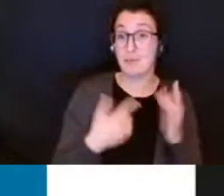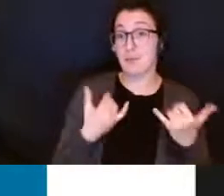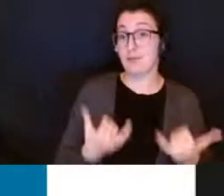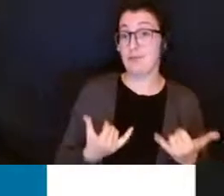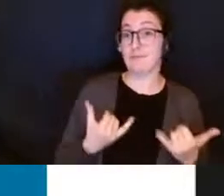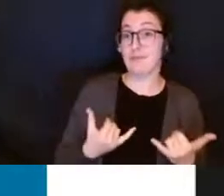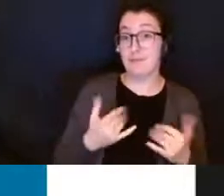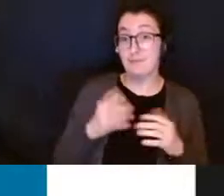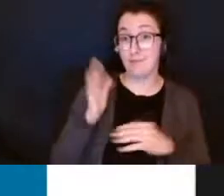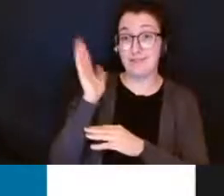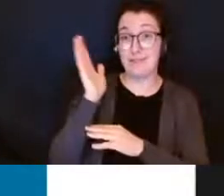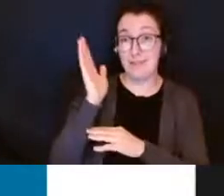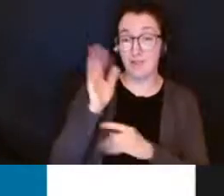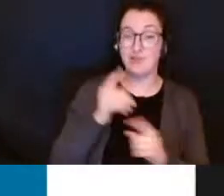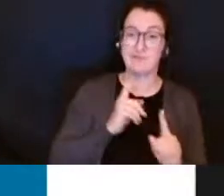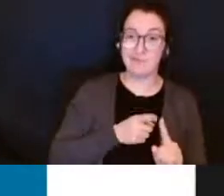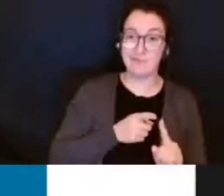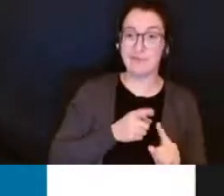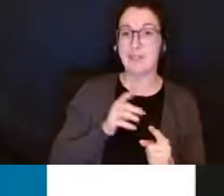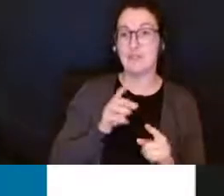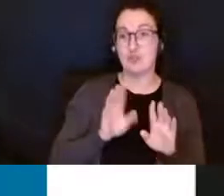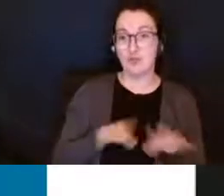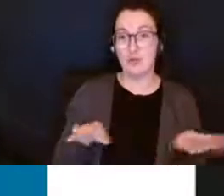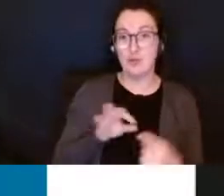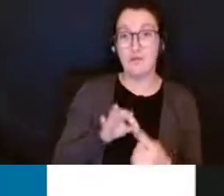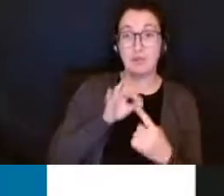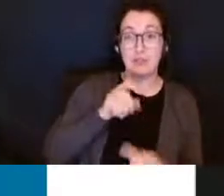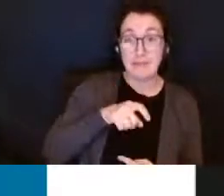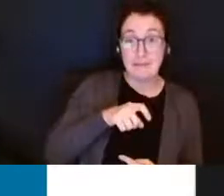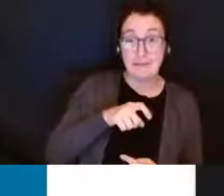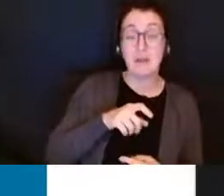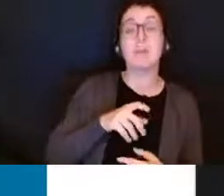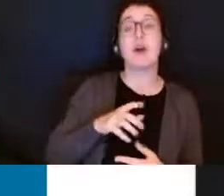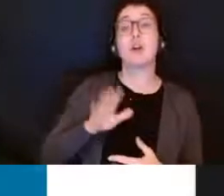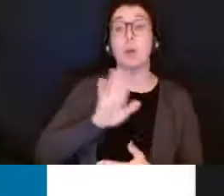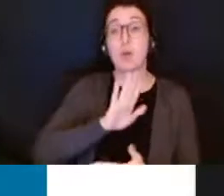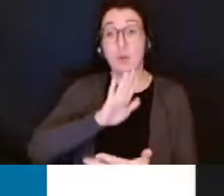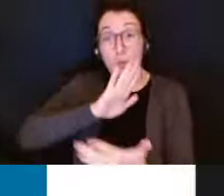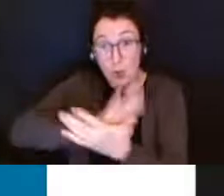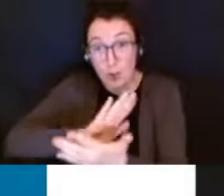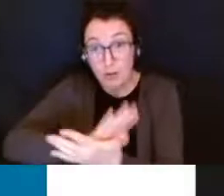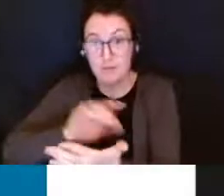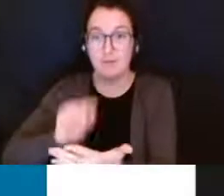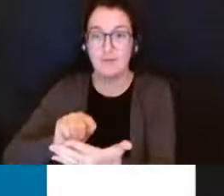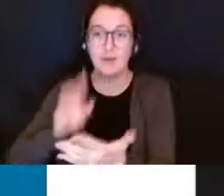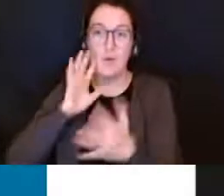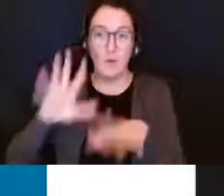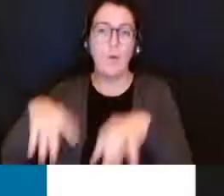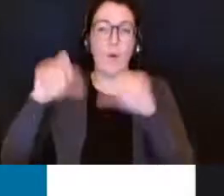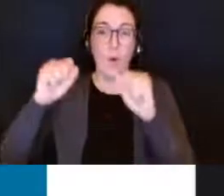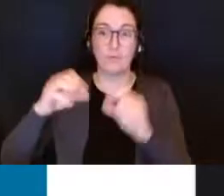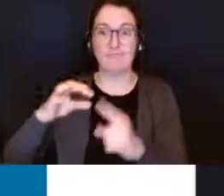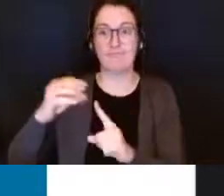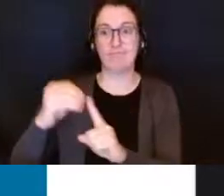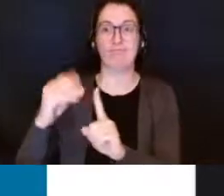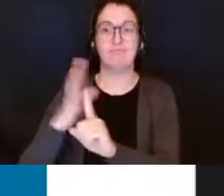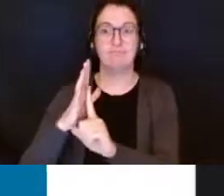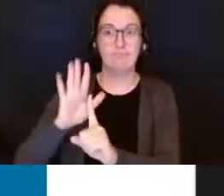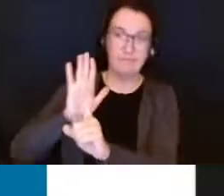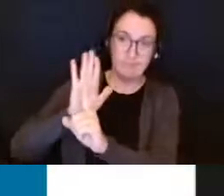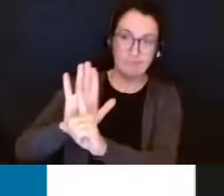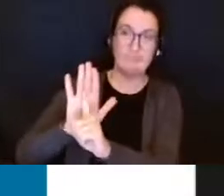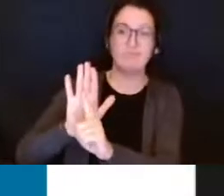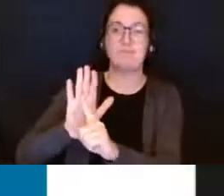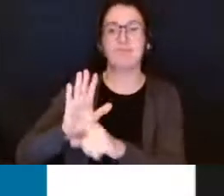education needs but your school will also host a virtual kindergarten orientation that you will be invited to to find out more about